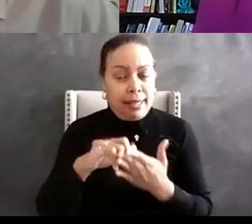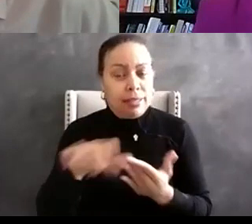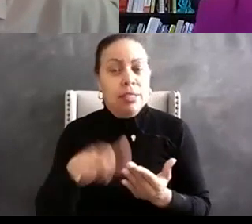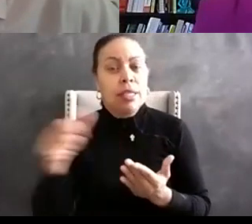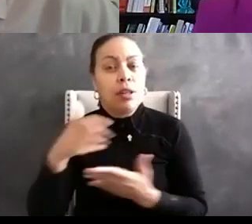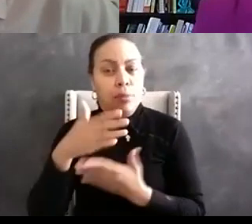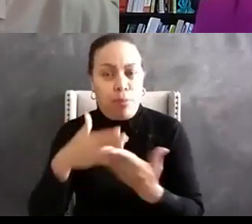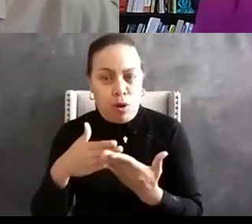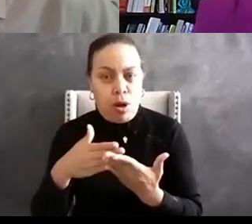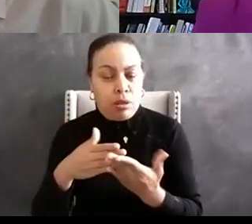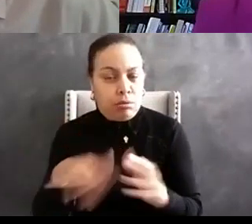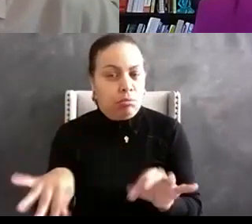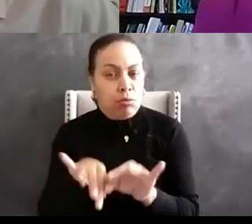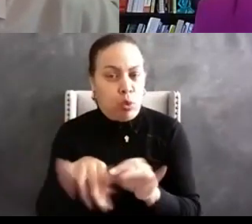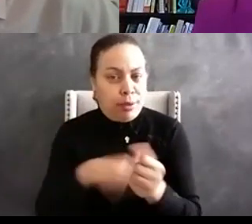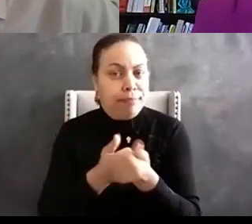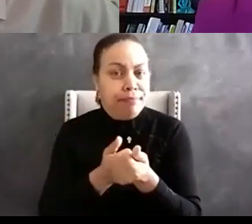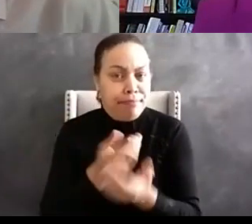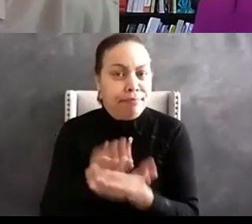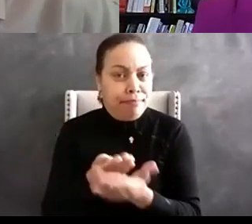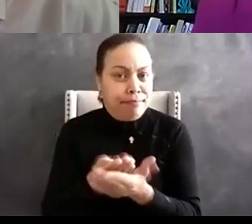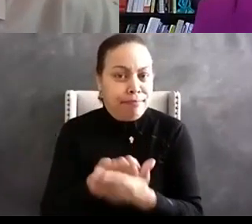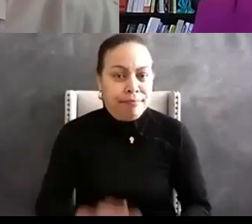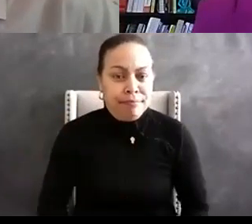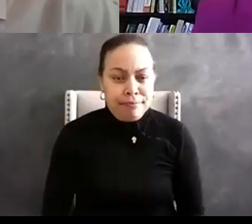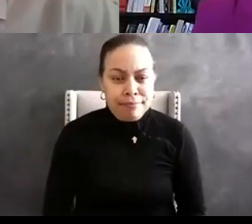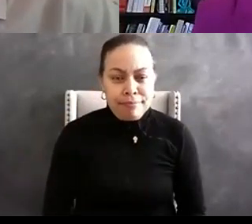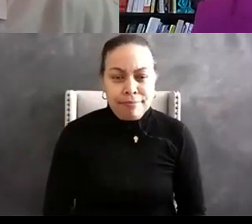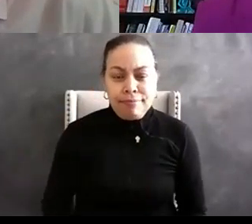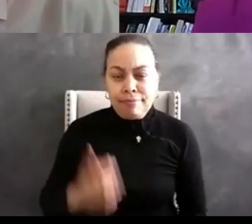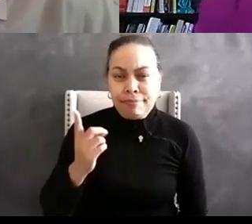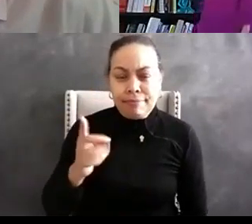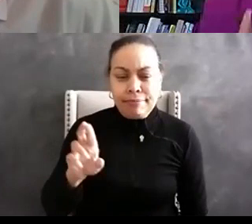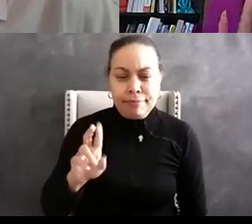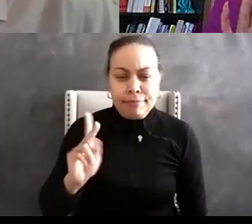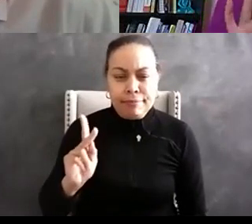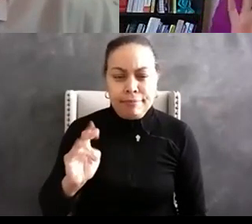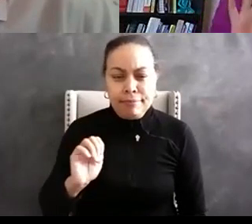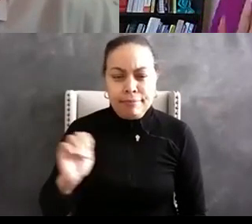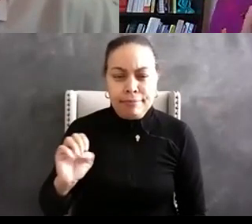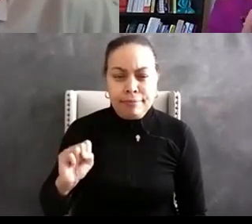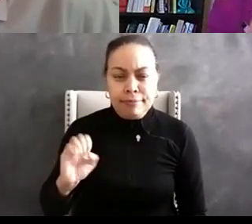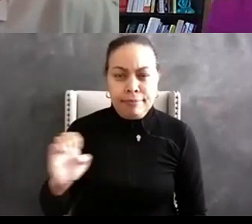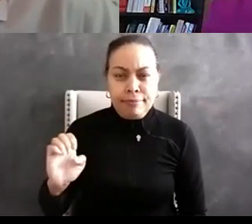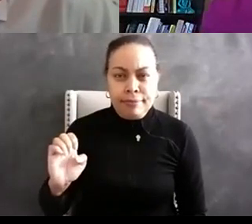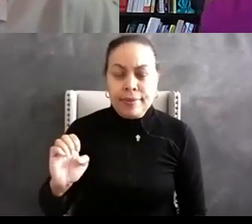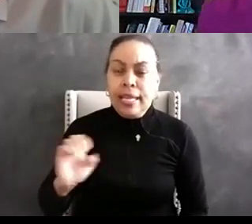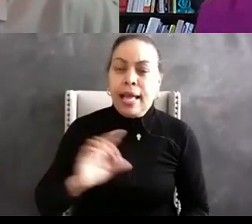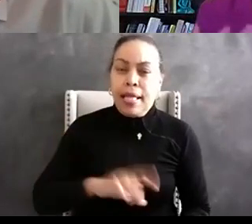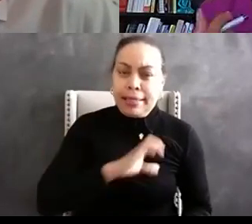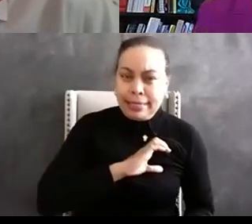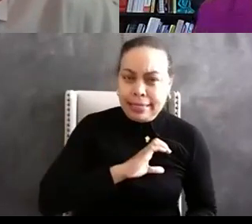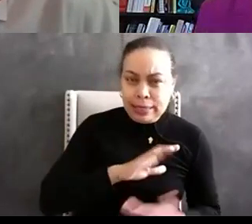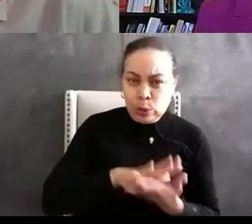to be part of this can i add just really quickly about the citizens academies about